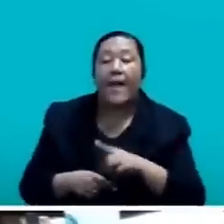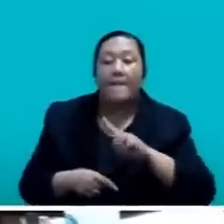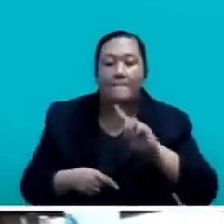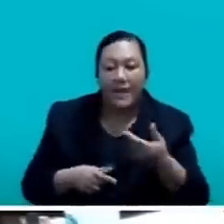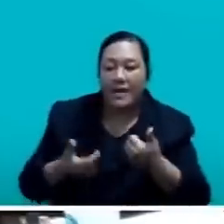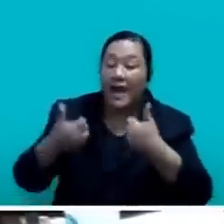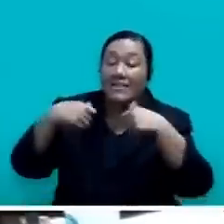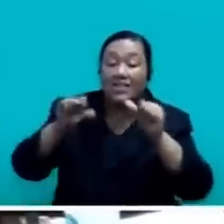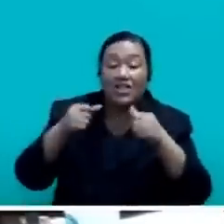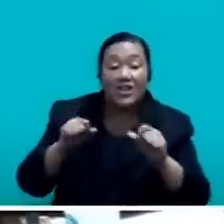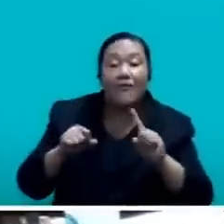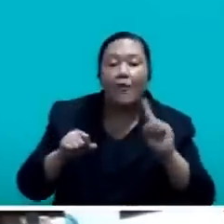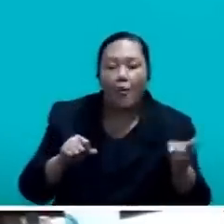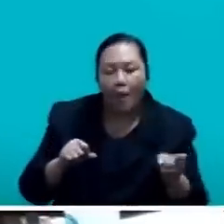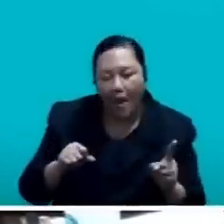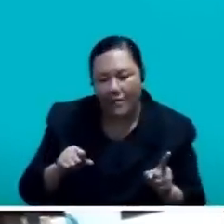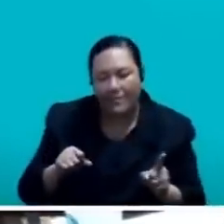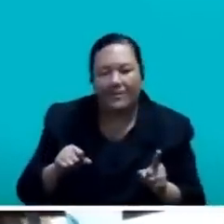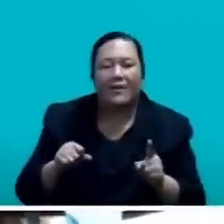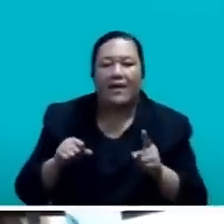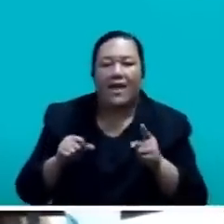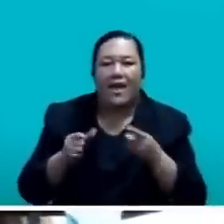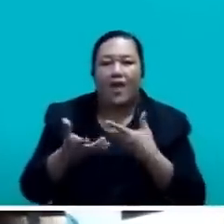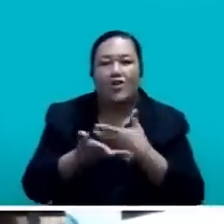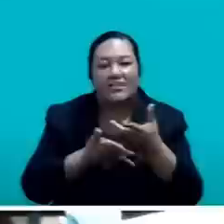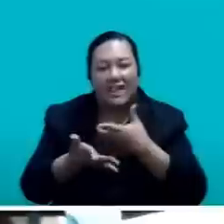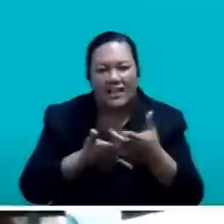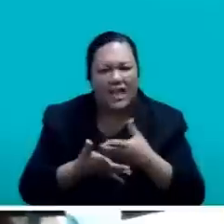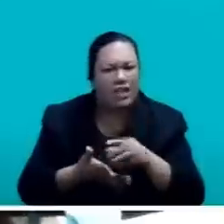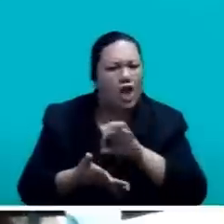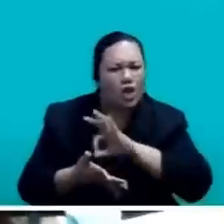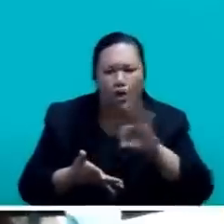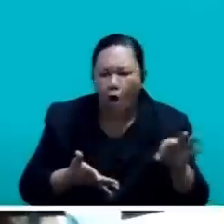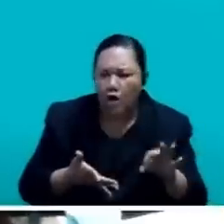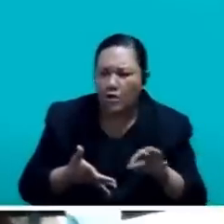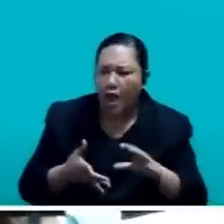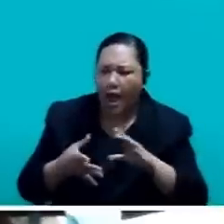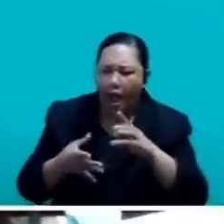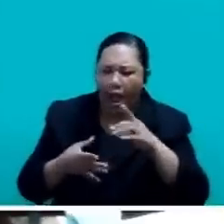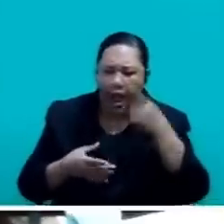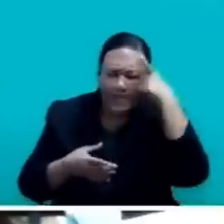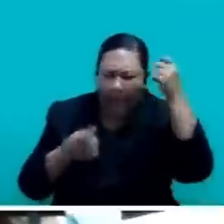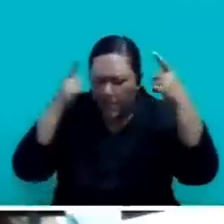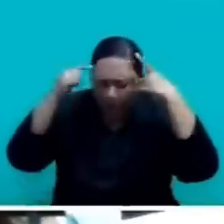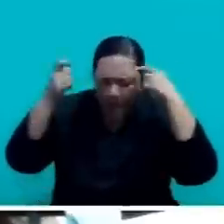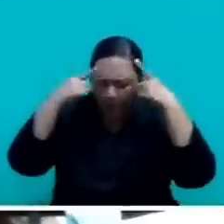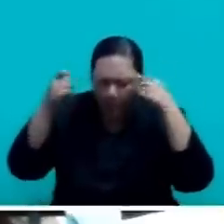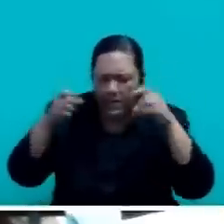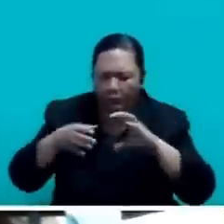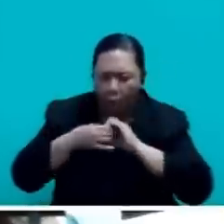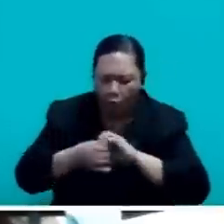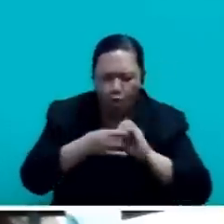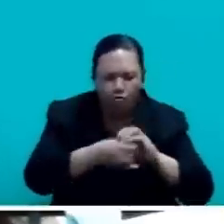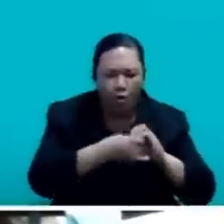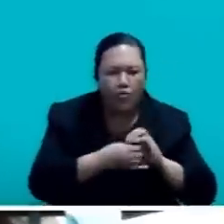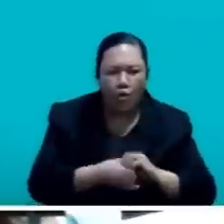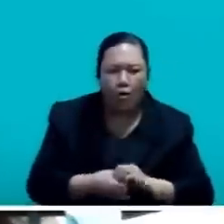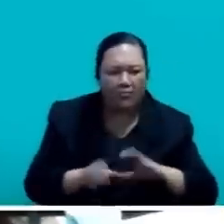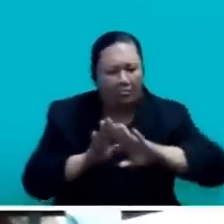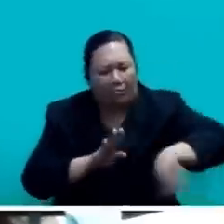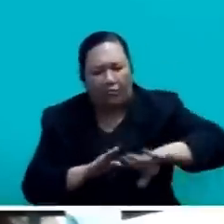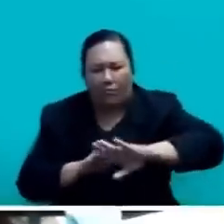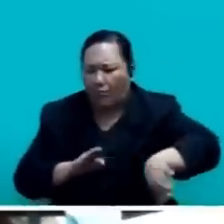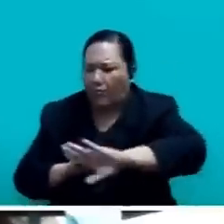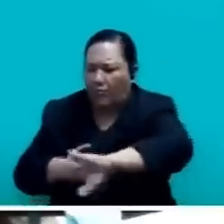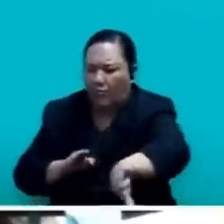and not by bulldozing tactics such as the withdrawal of funding that the Fiji First Government did. It's a shameful